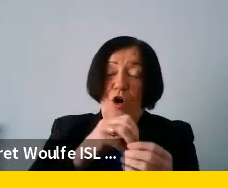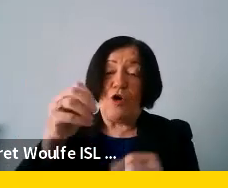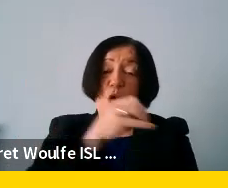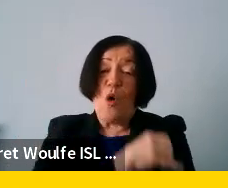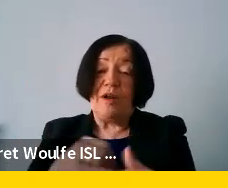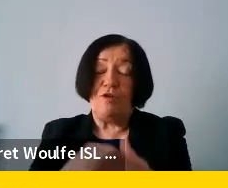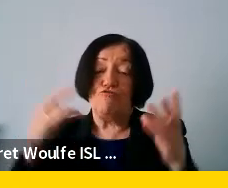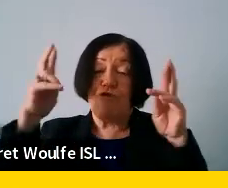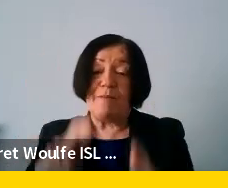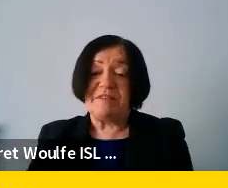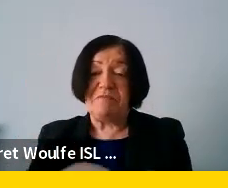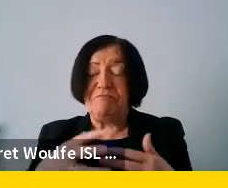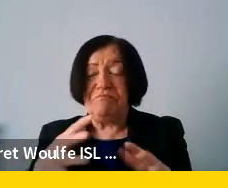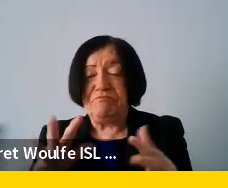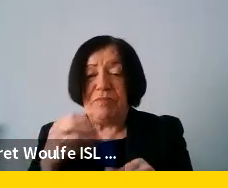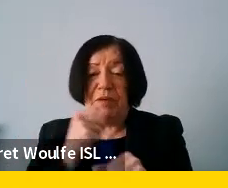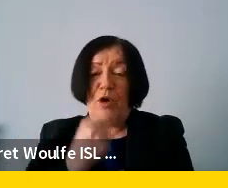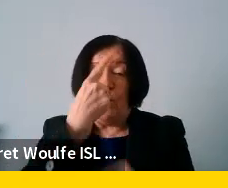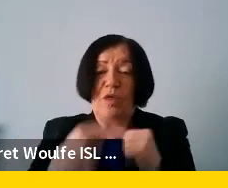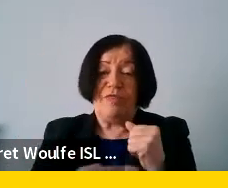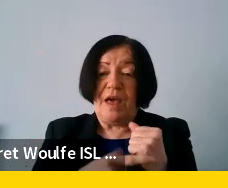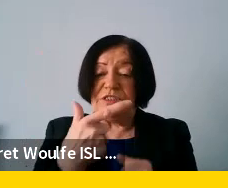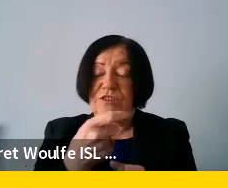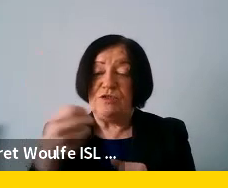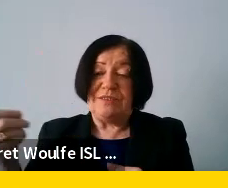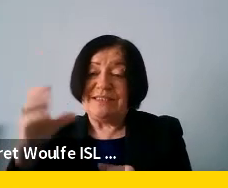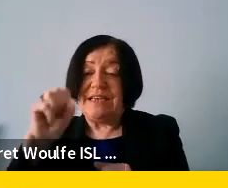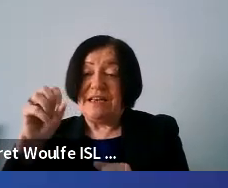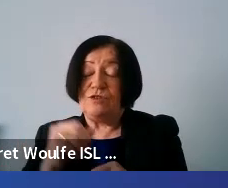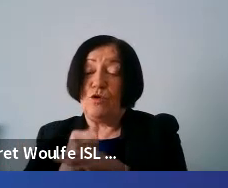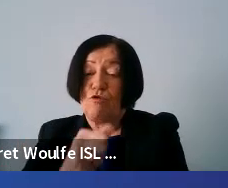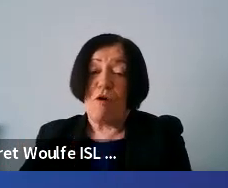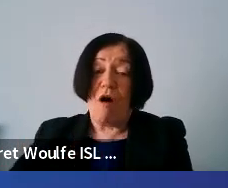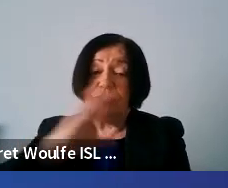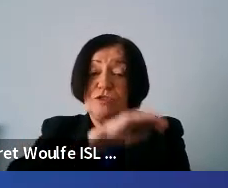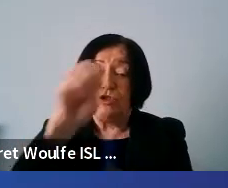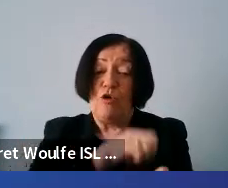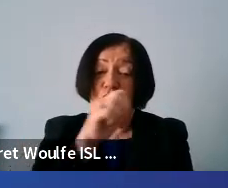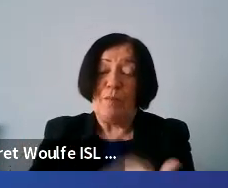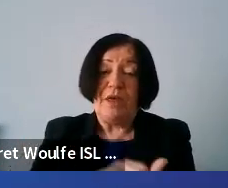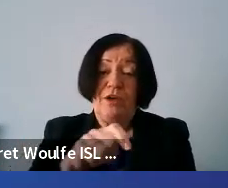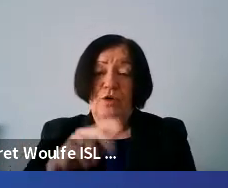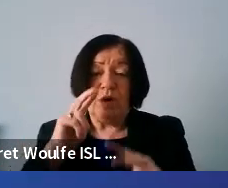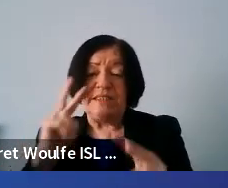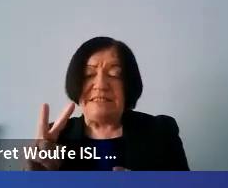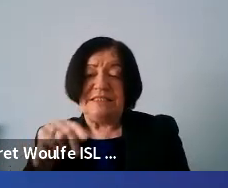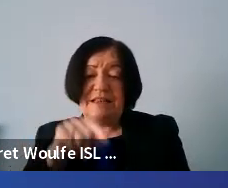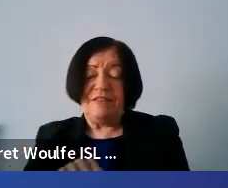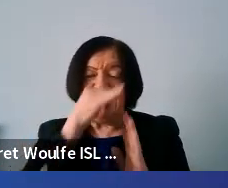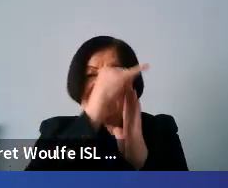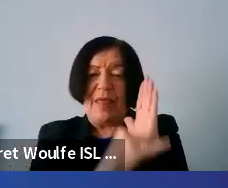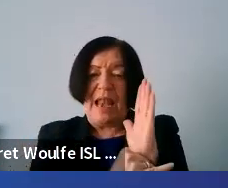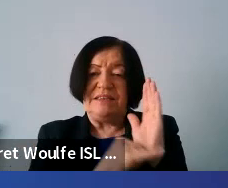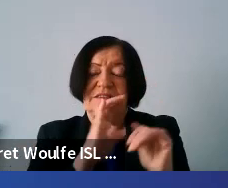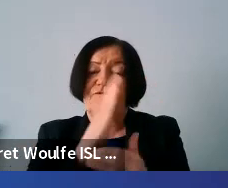represent approximately 1200 csos all across europe as you can see these are the list of